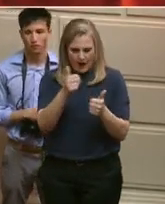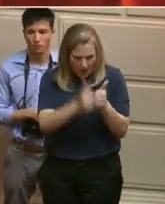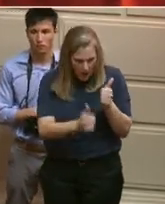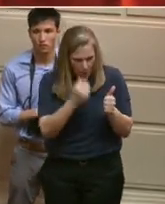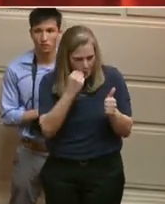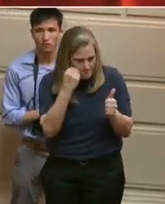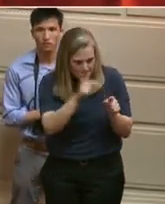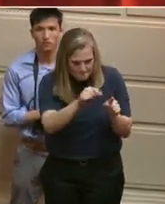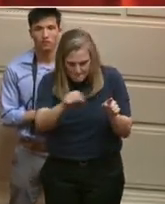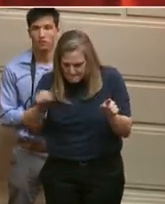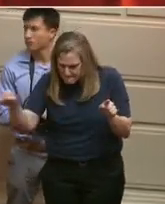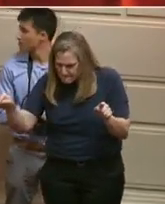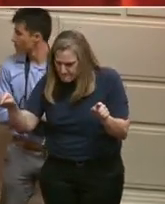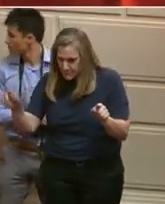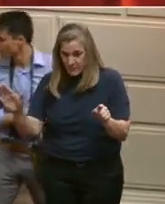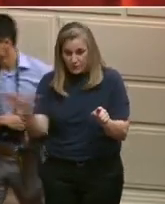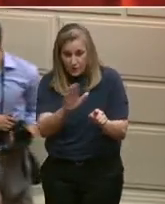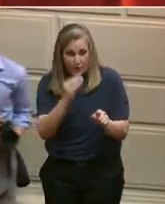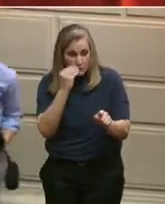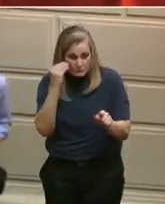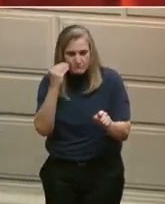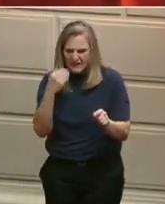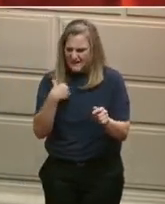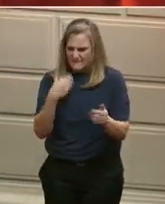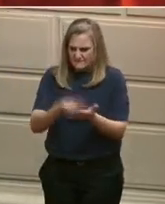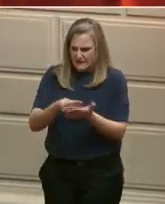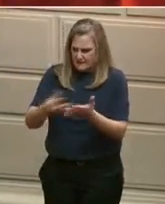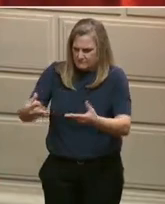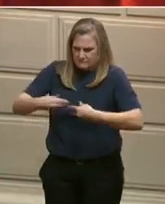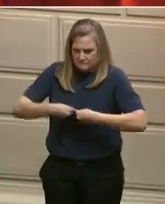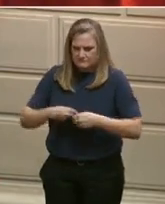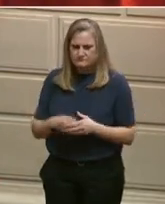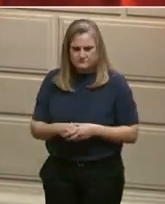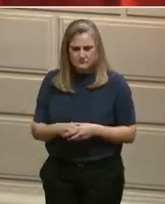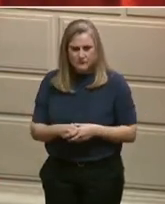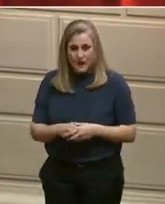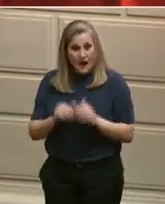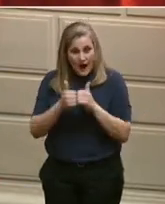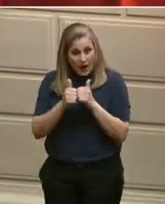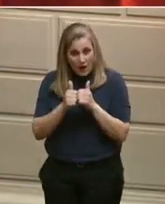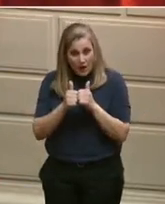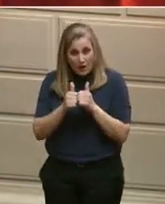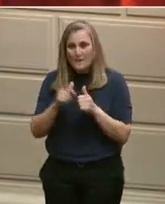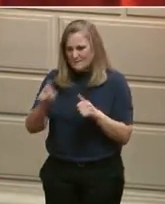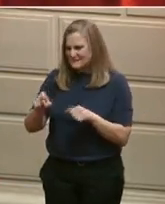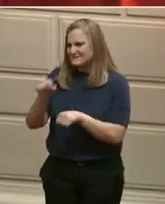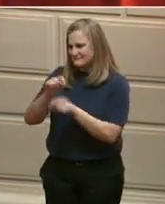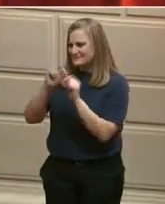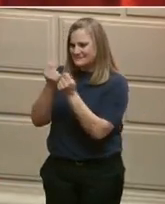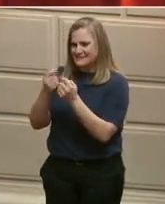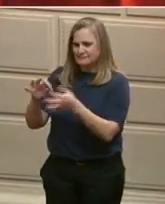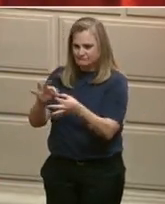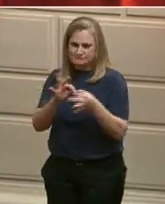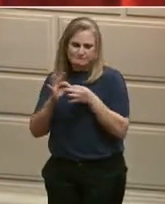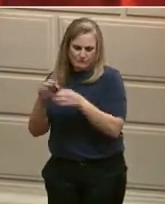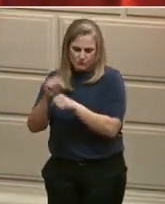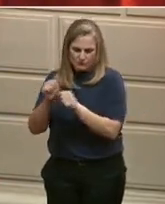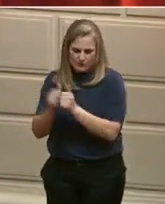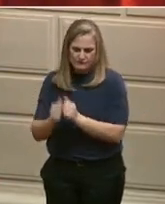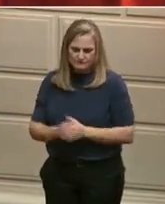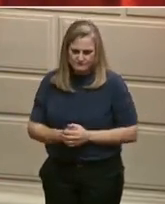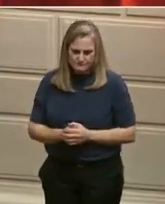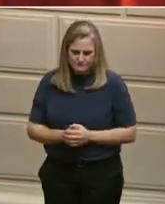We've built a remarkable statewide team who's doing the work on education. And within our administration, we have